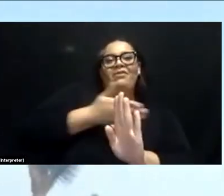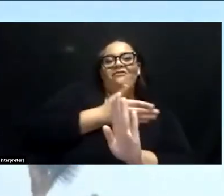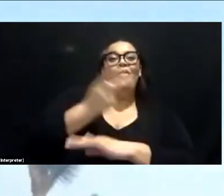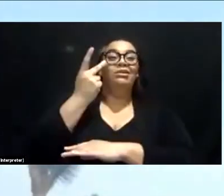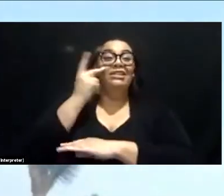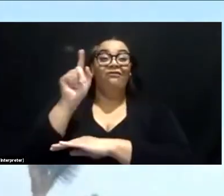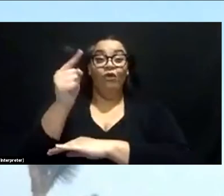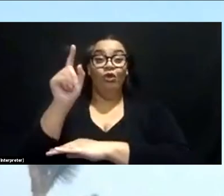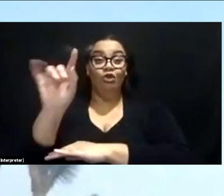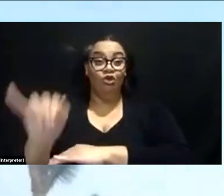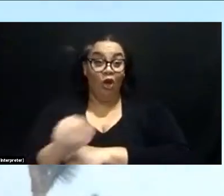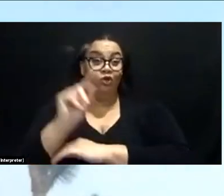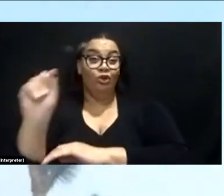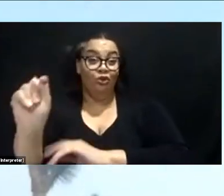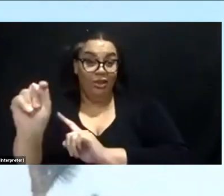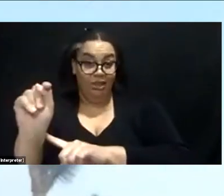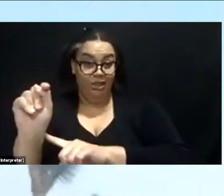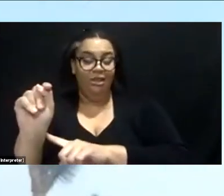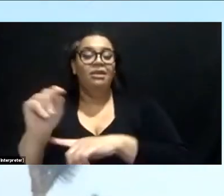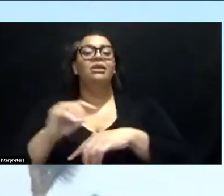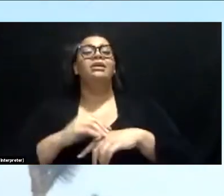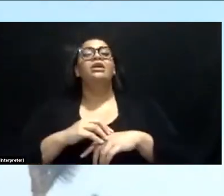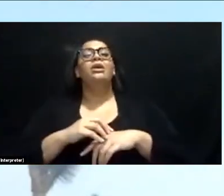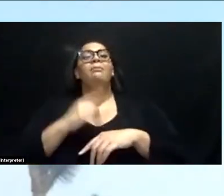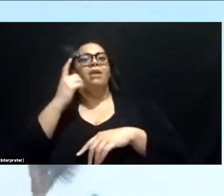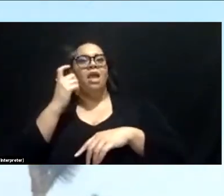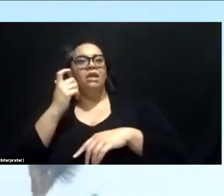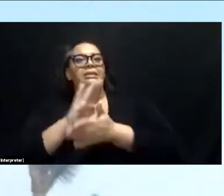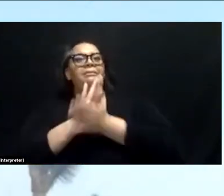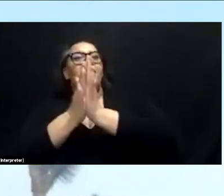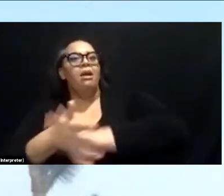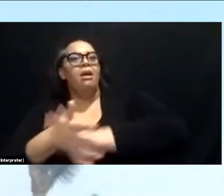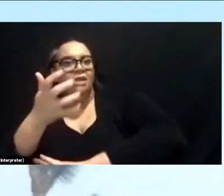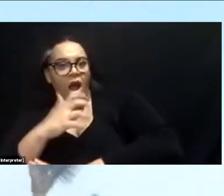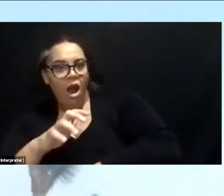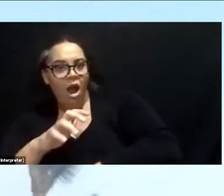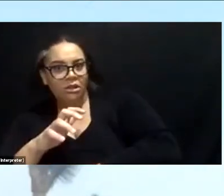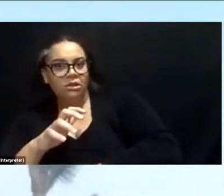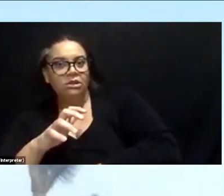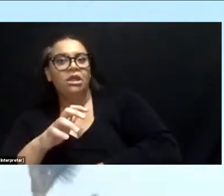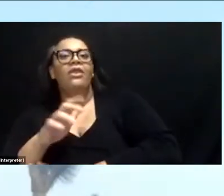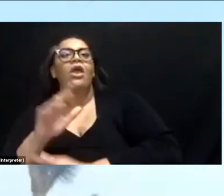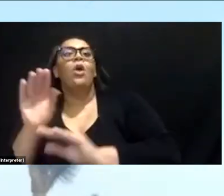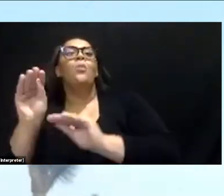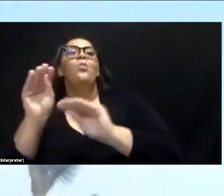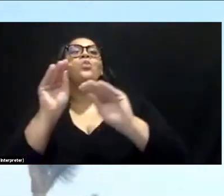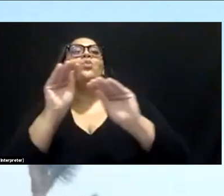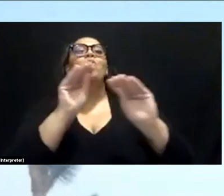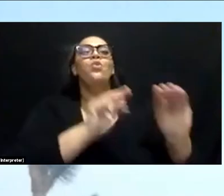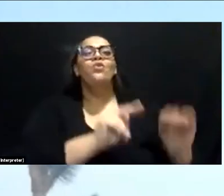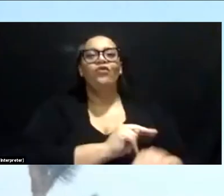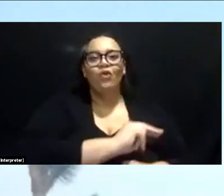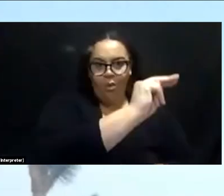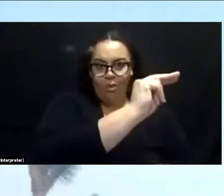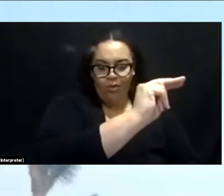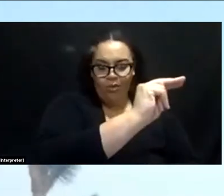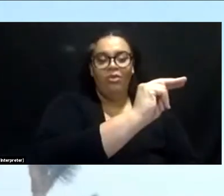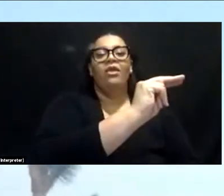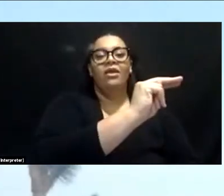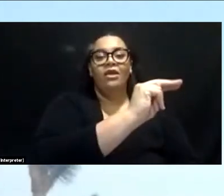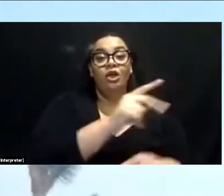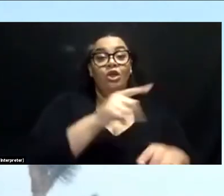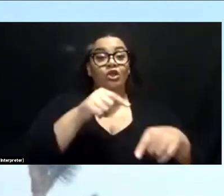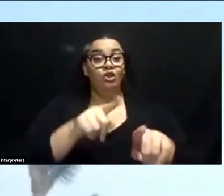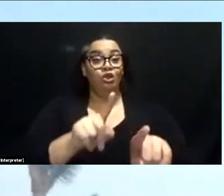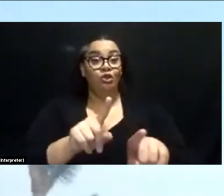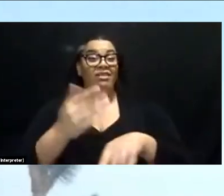as the climate is warming, um, they are moving North. Um, during the last